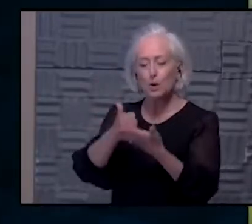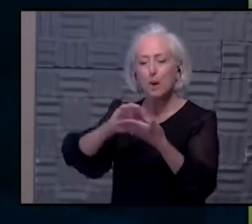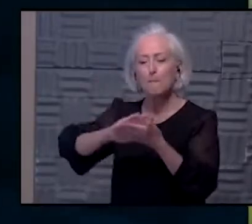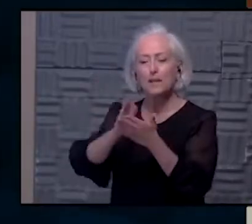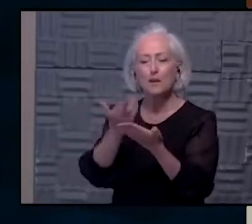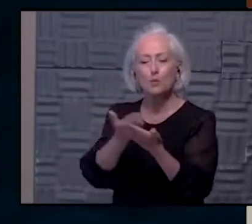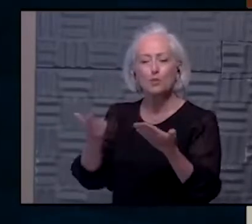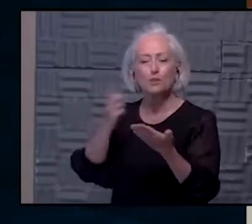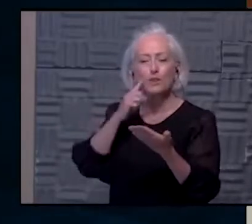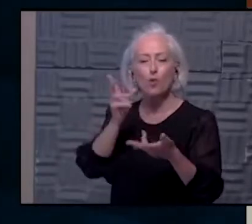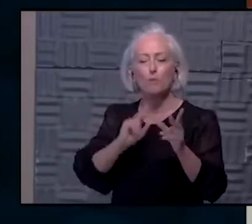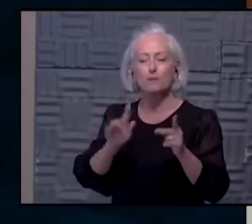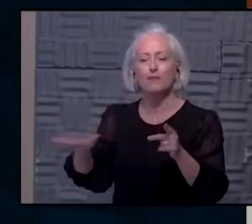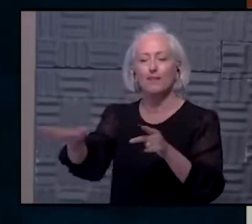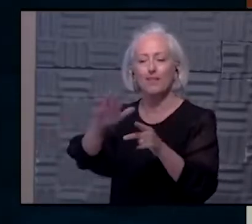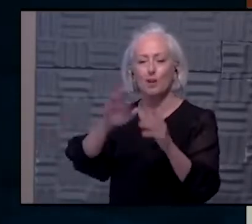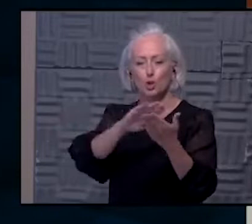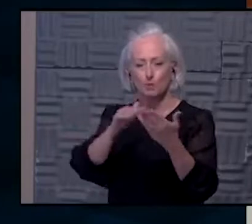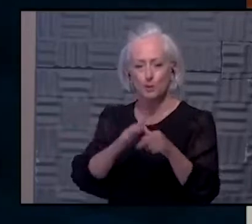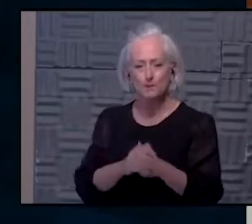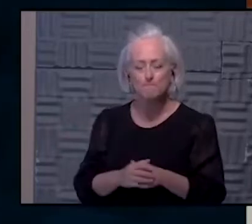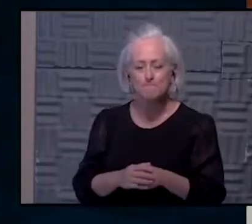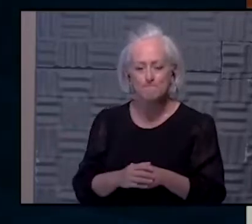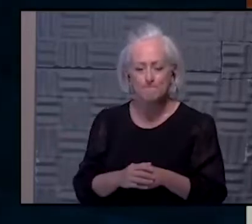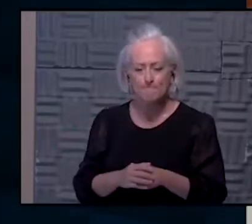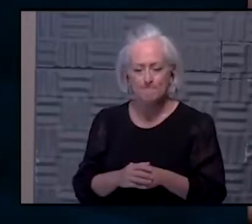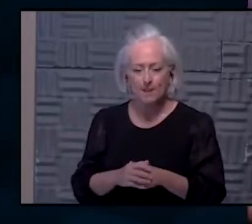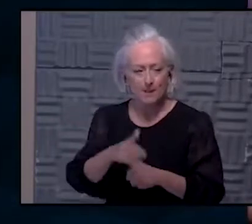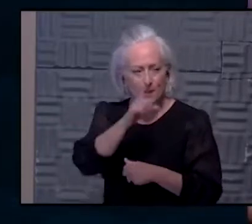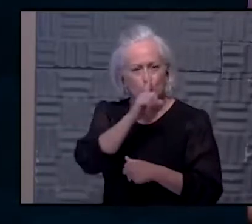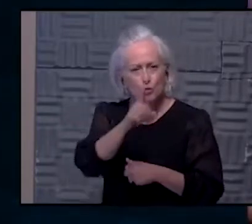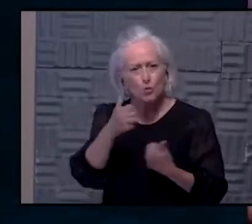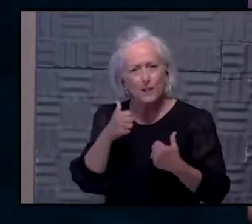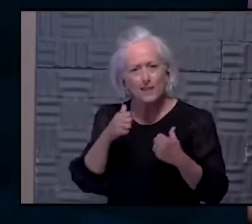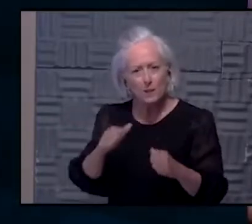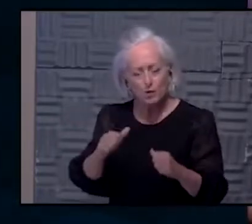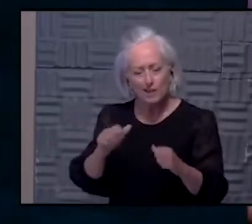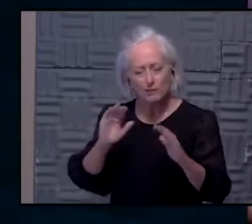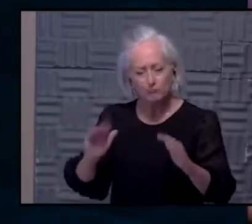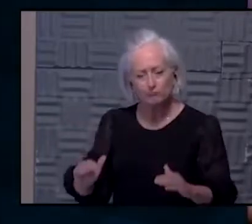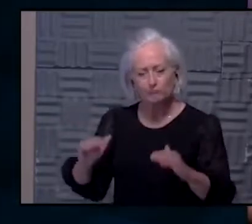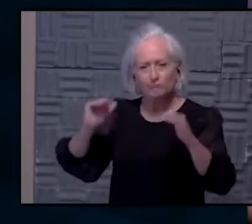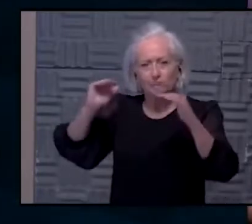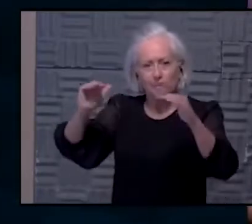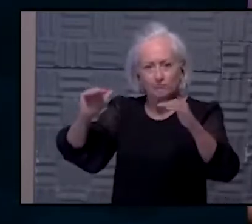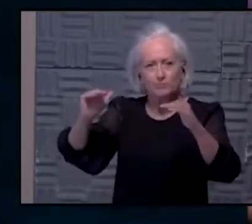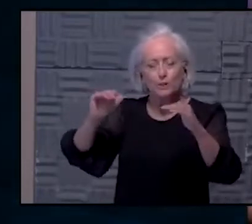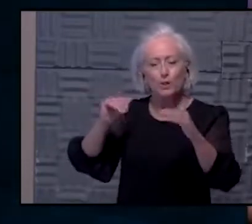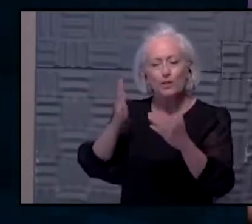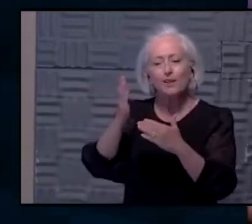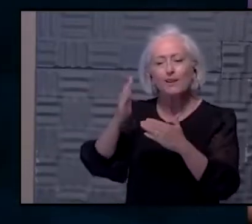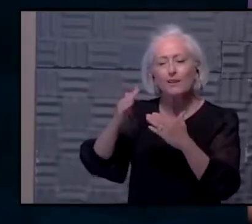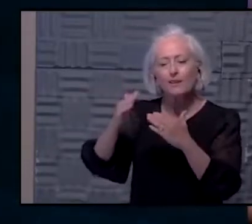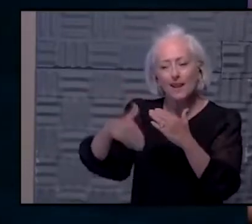others in their community. So between these two things, we're really trying to take it to that next phase where